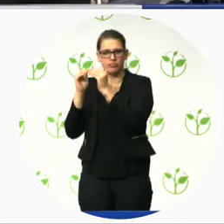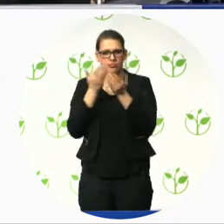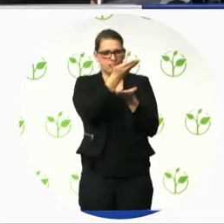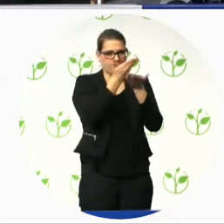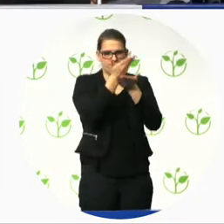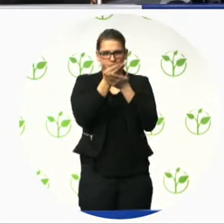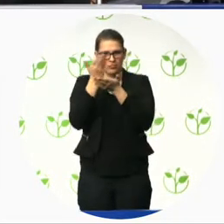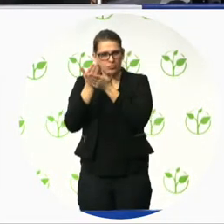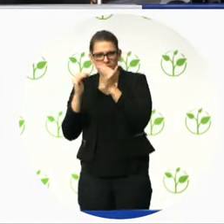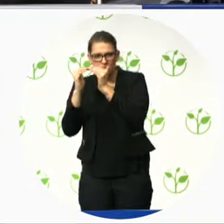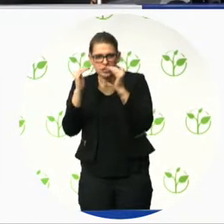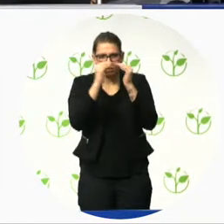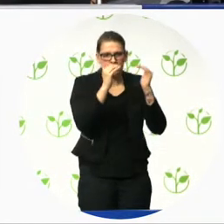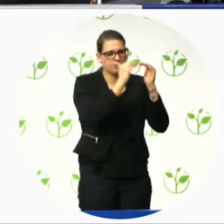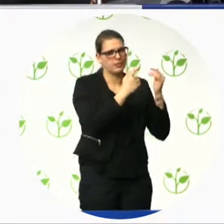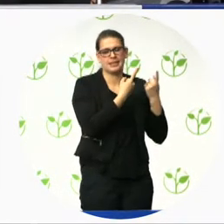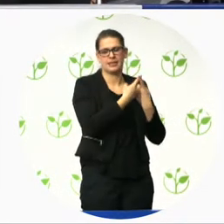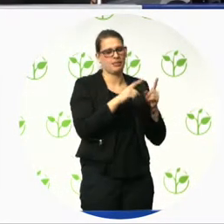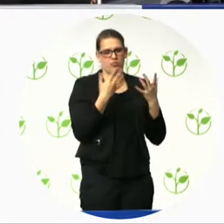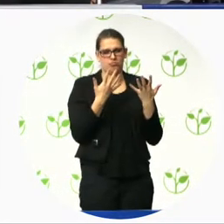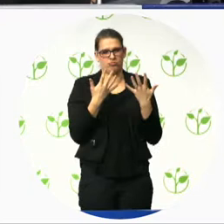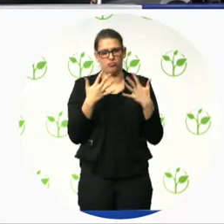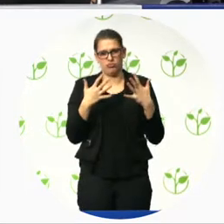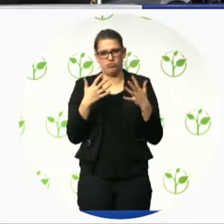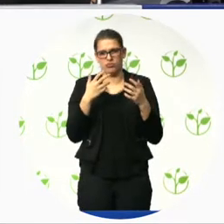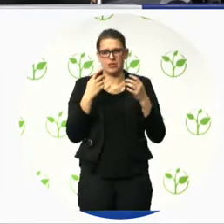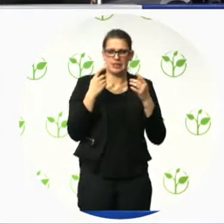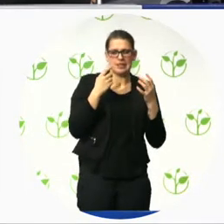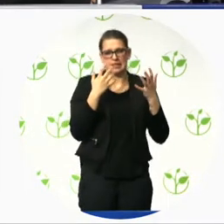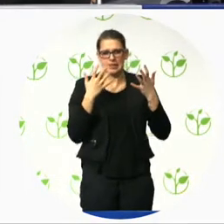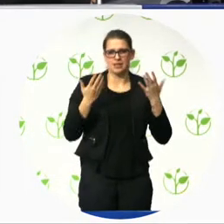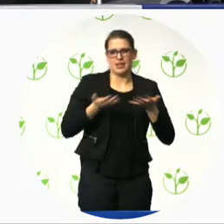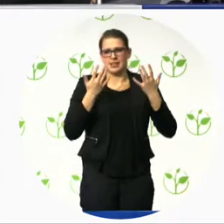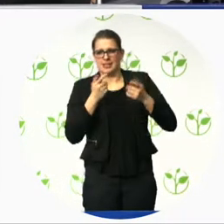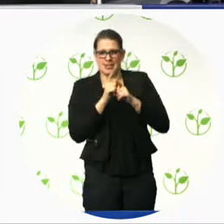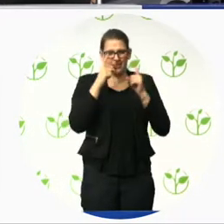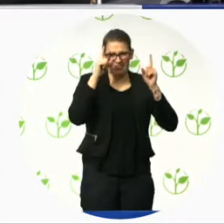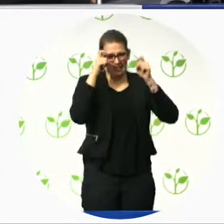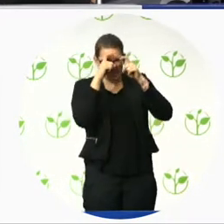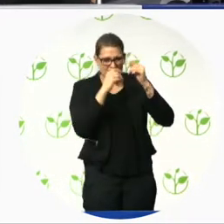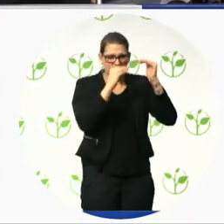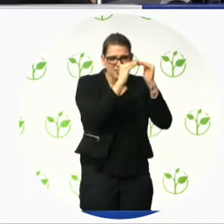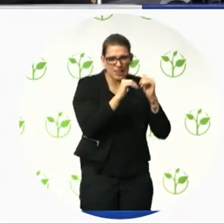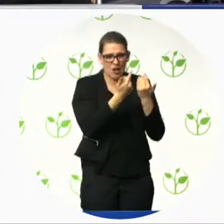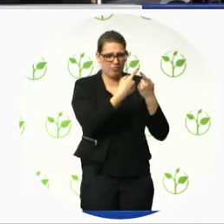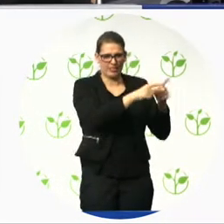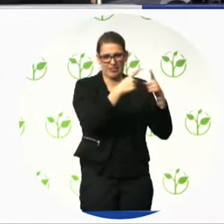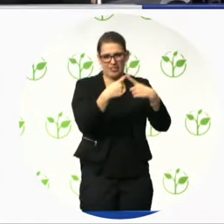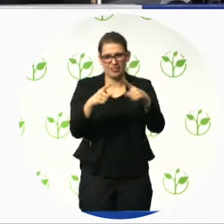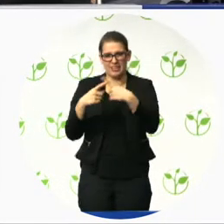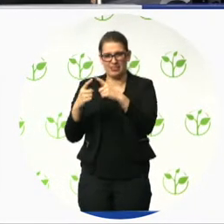to the first presentation that we had about the Web Accessibility Directive. The Web